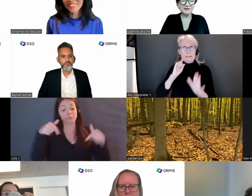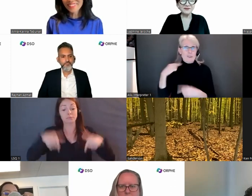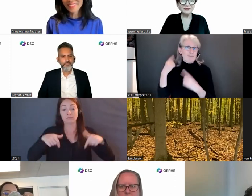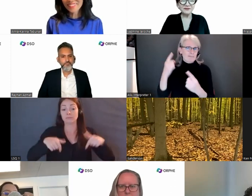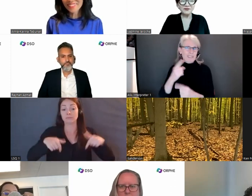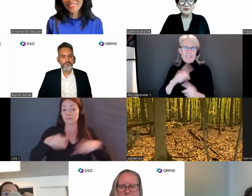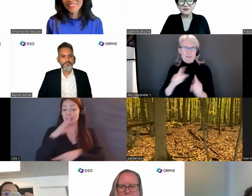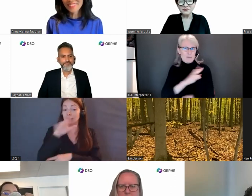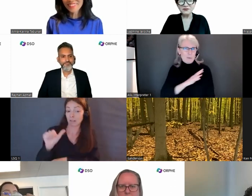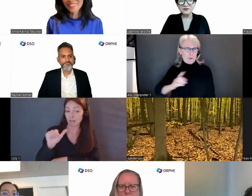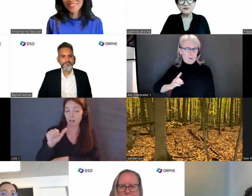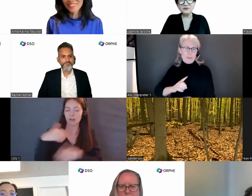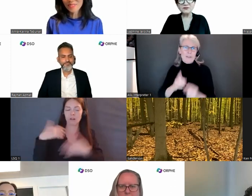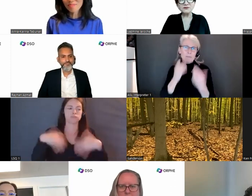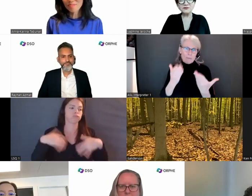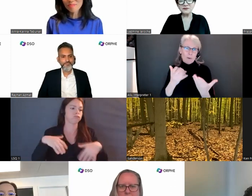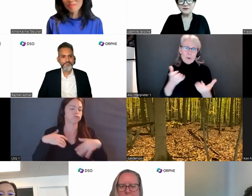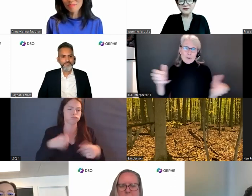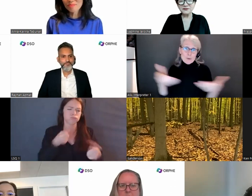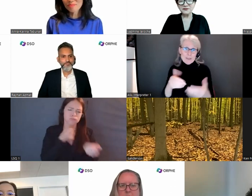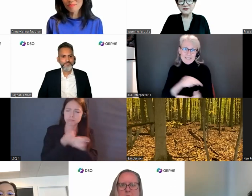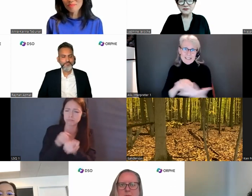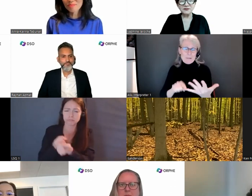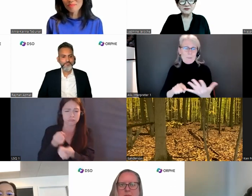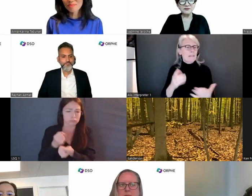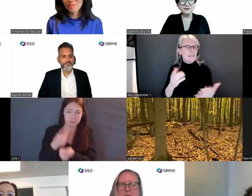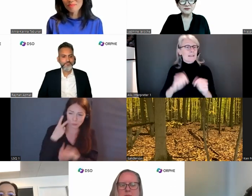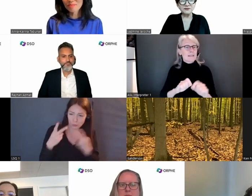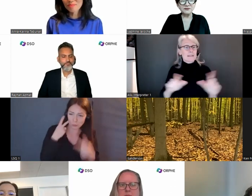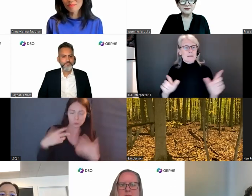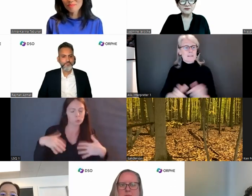And I want you all to meet them. Slide six, please.